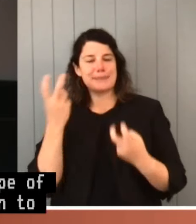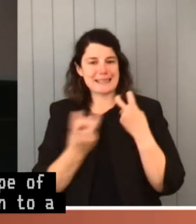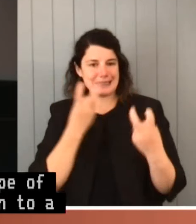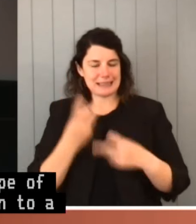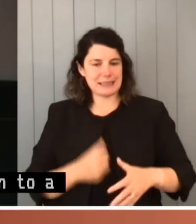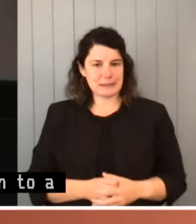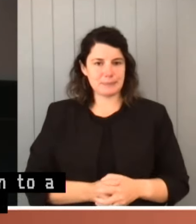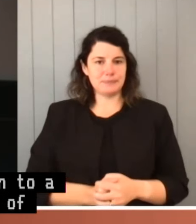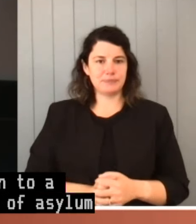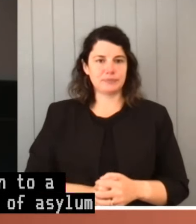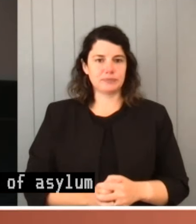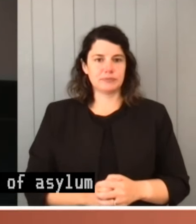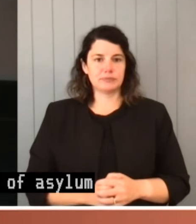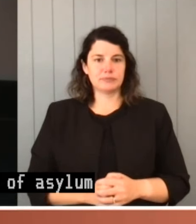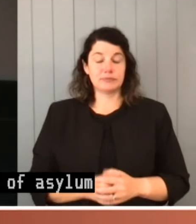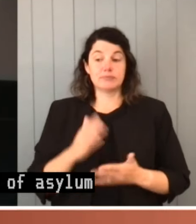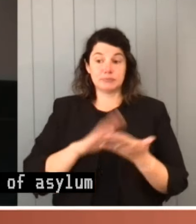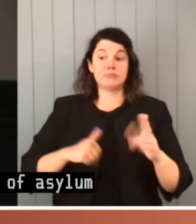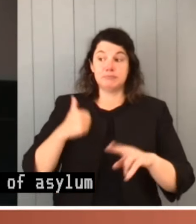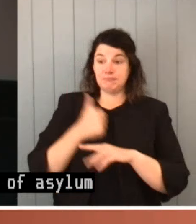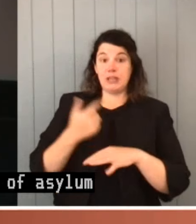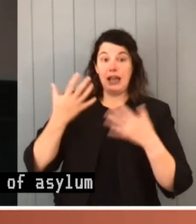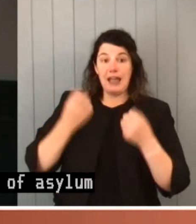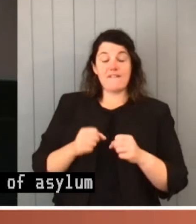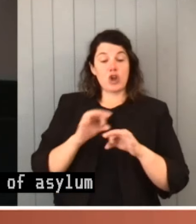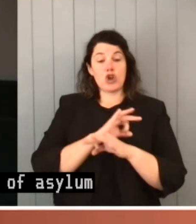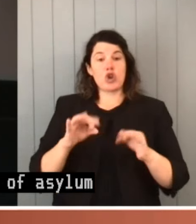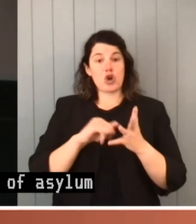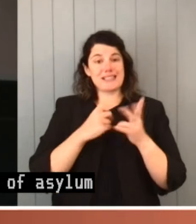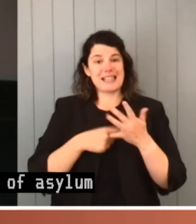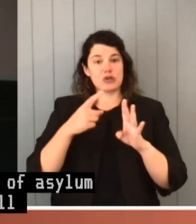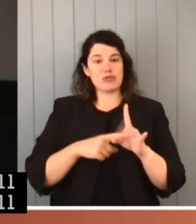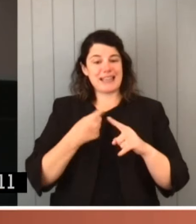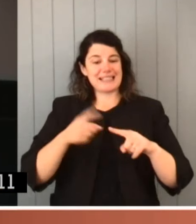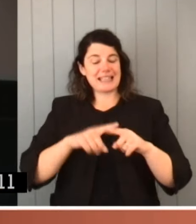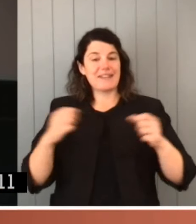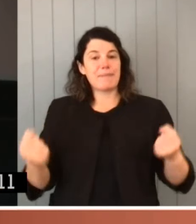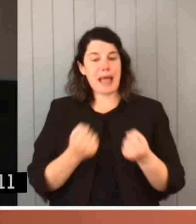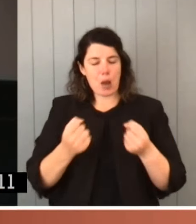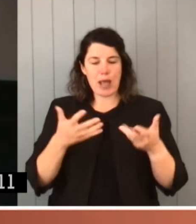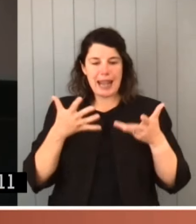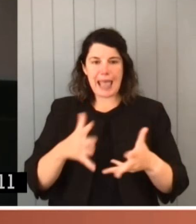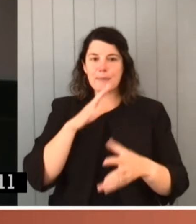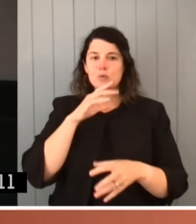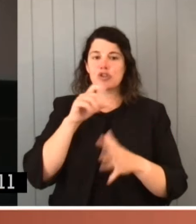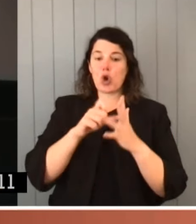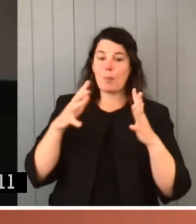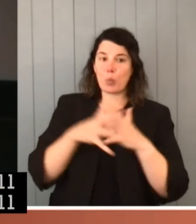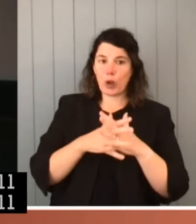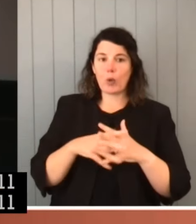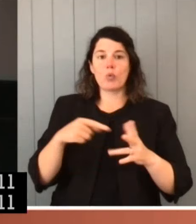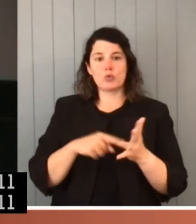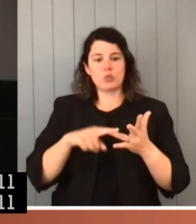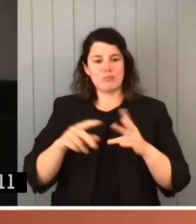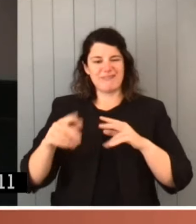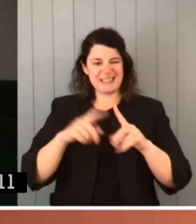It's reasonably well established that what I call non-statutory executive power enables the Commonwealth to undertake executive actions